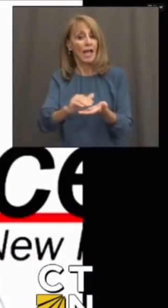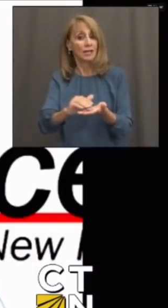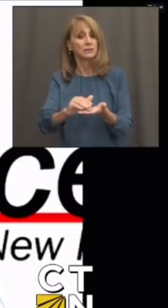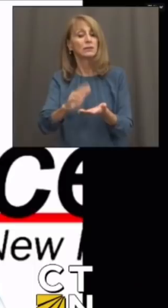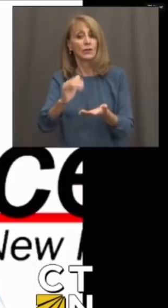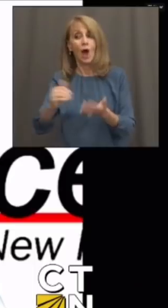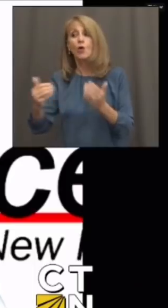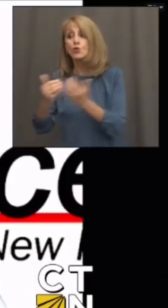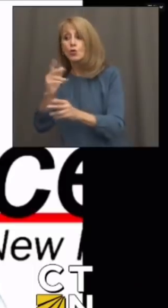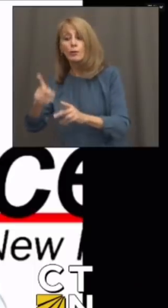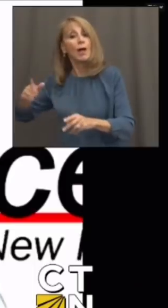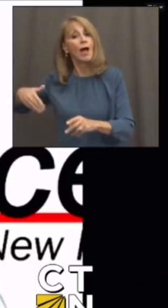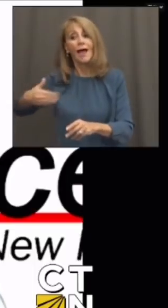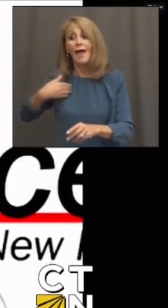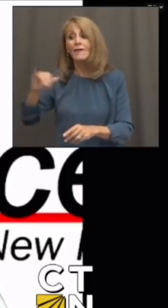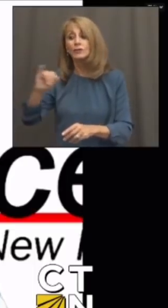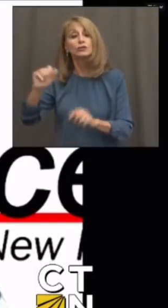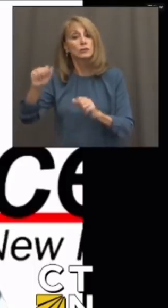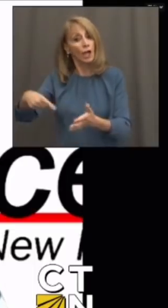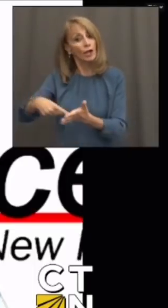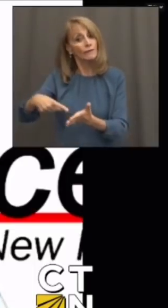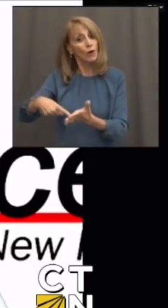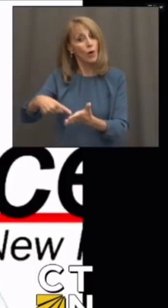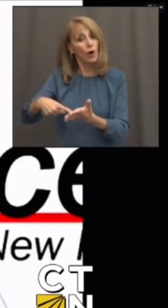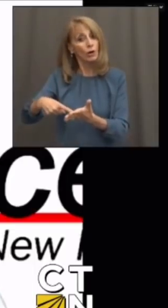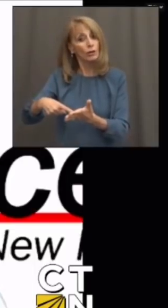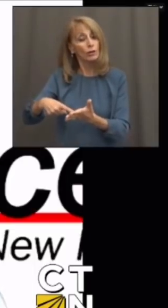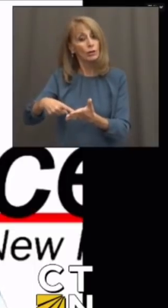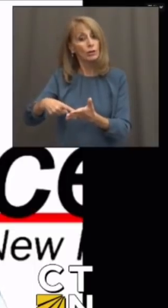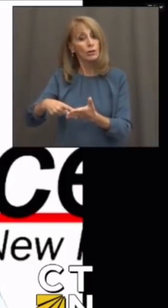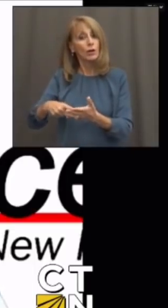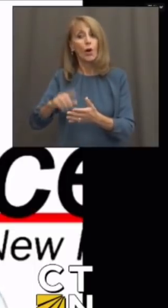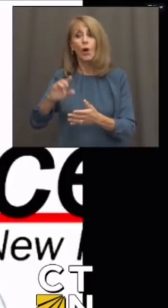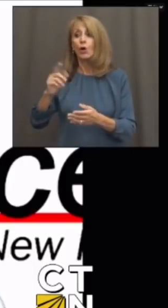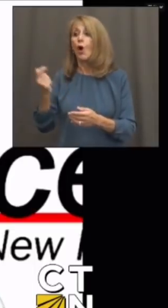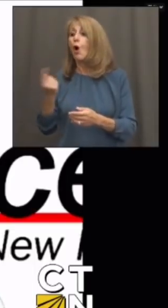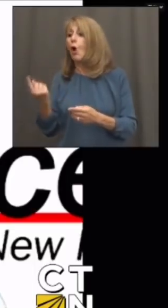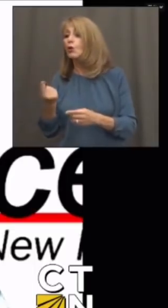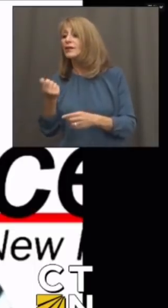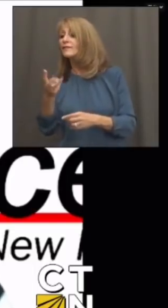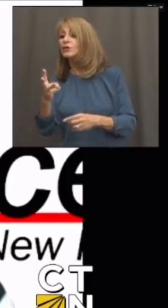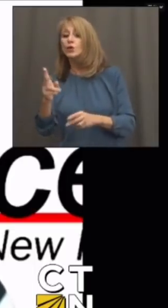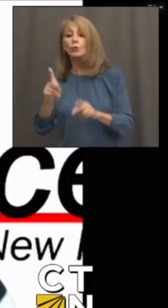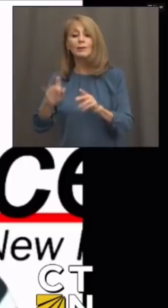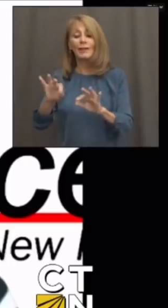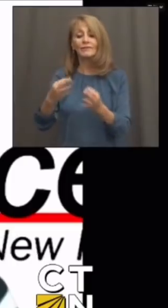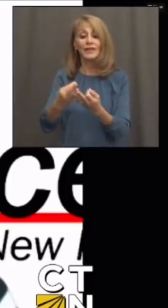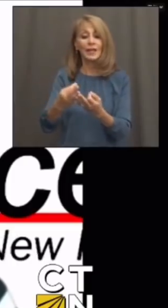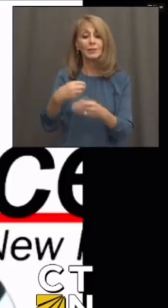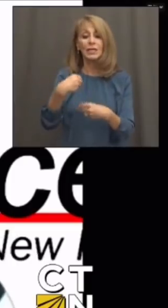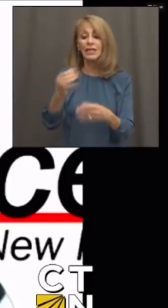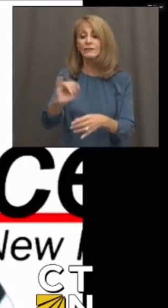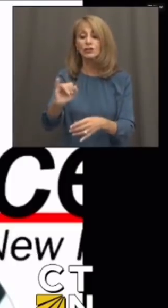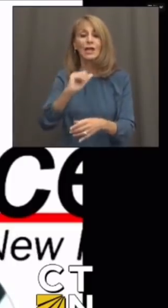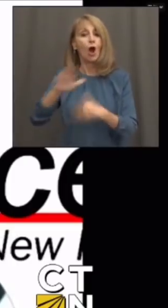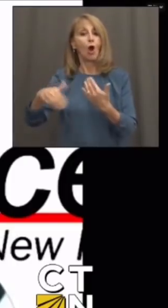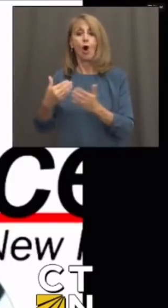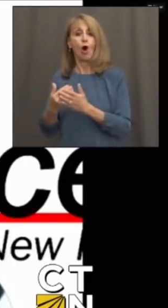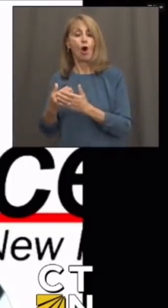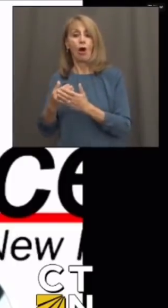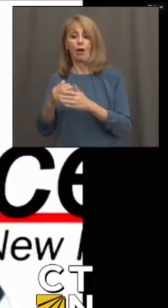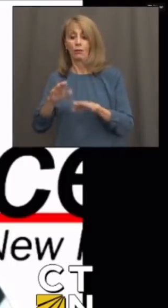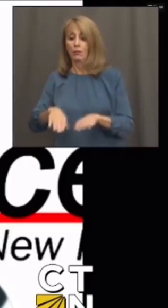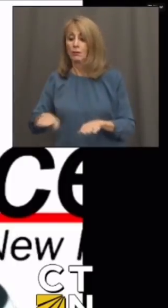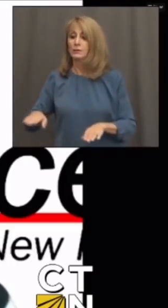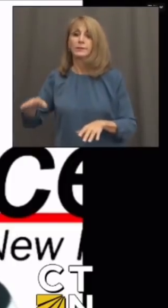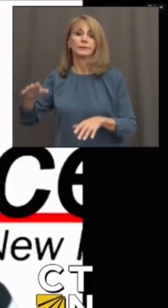group of families that maybe are not insured or don't insure the entire family. People struggle with it's expensive,